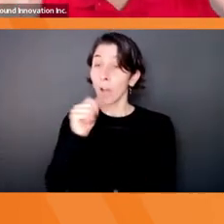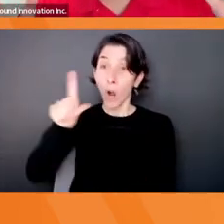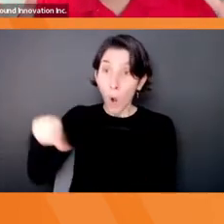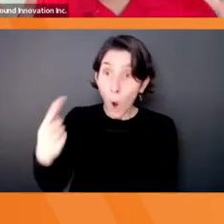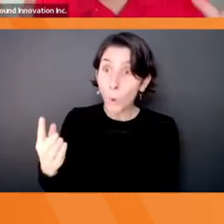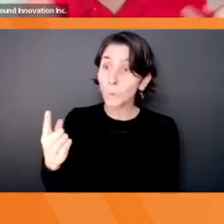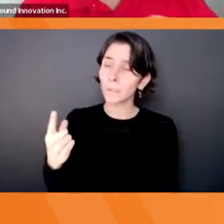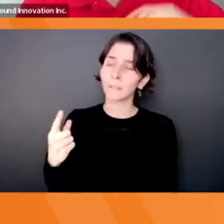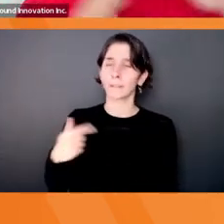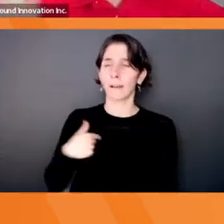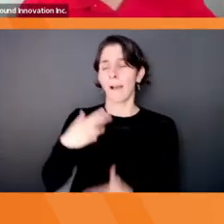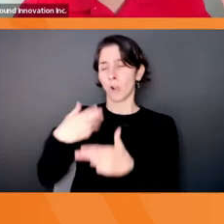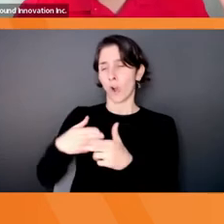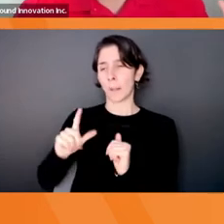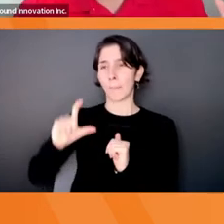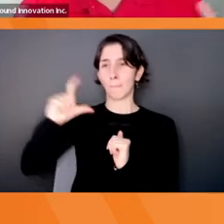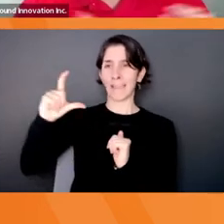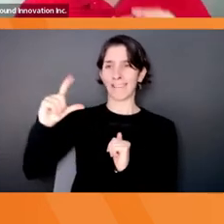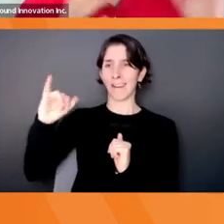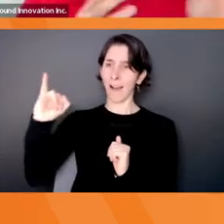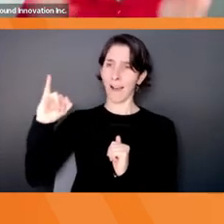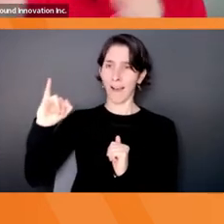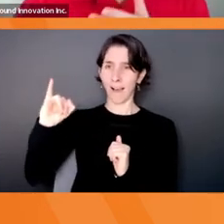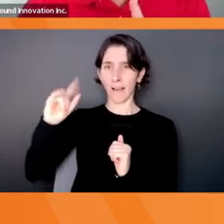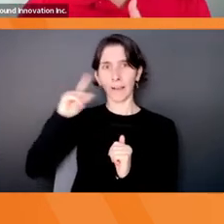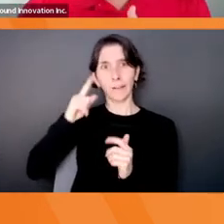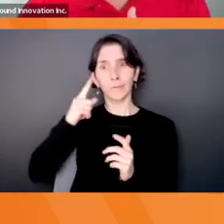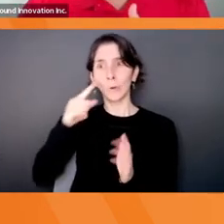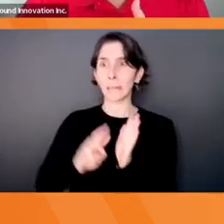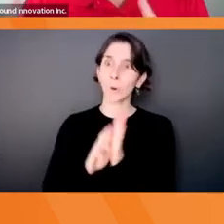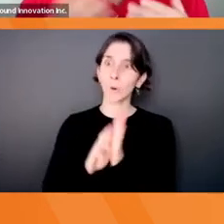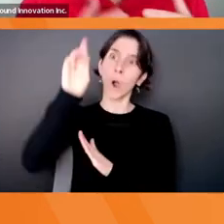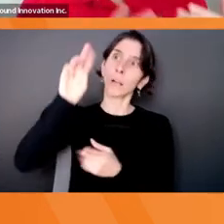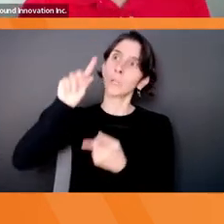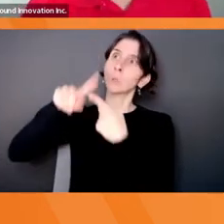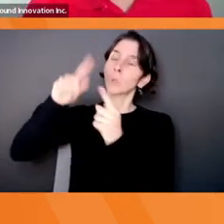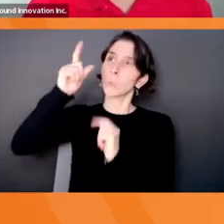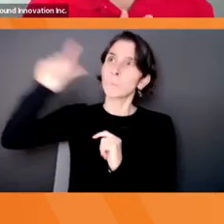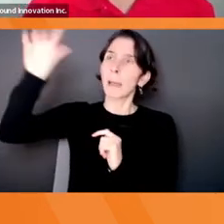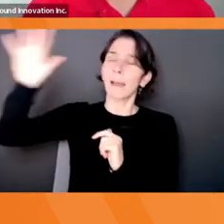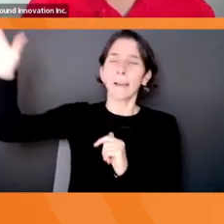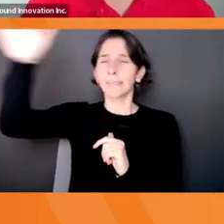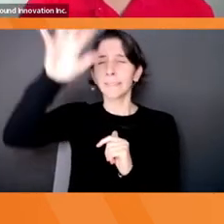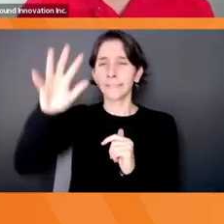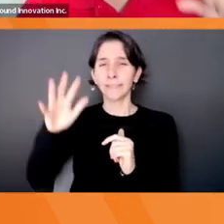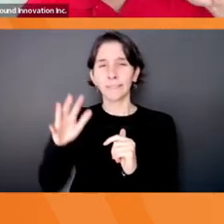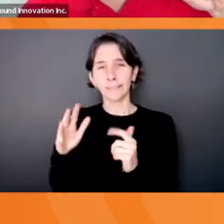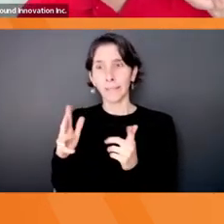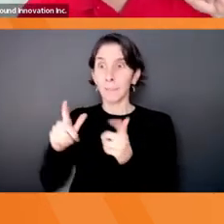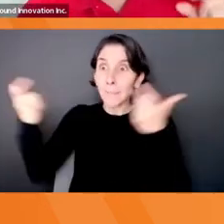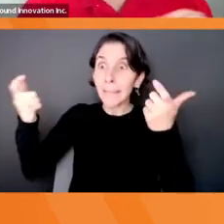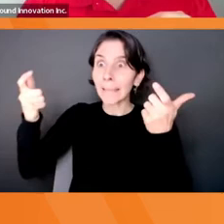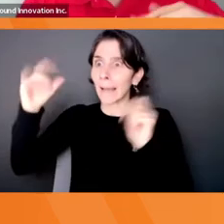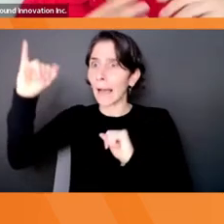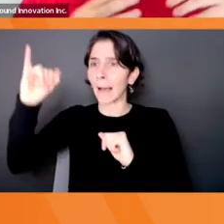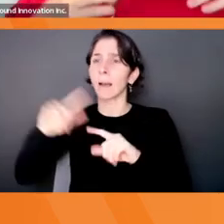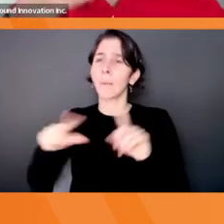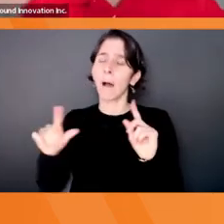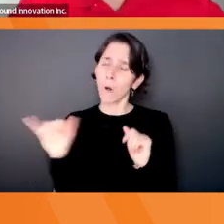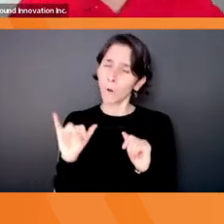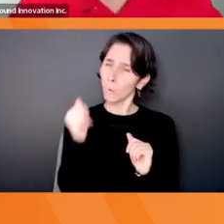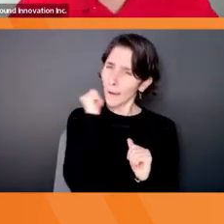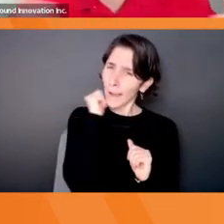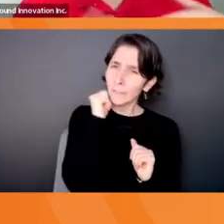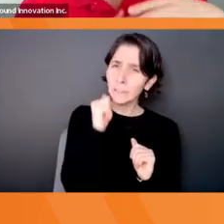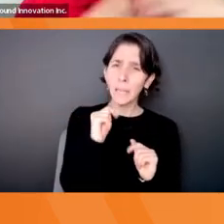sending people to space or disrupting big industries and all that. That is innovation, but it can be used in the everyday and the little I in the in our